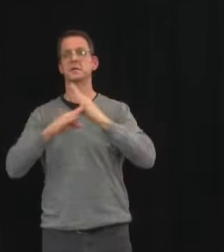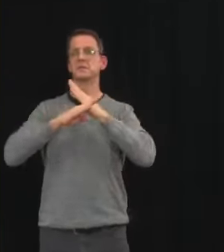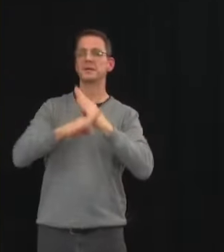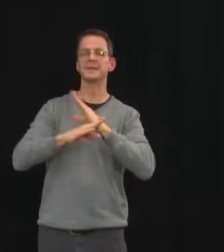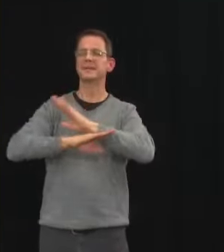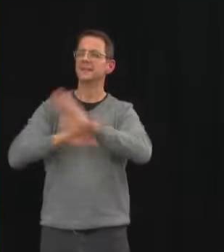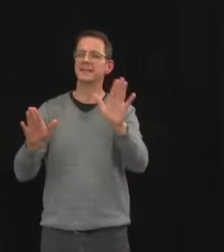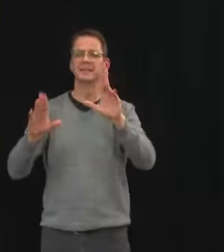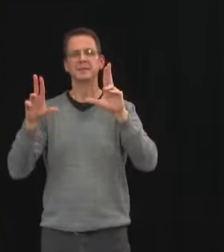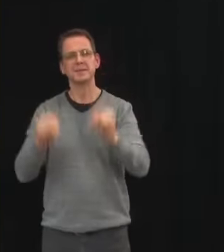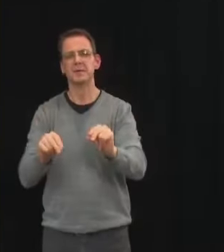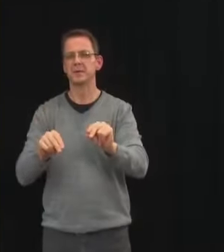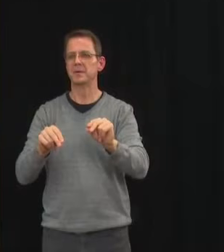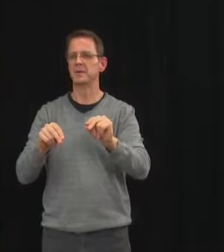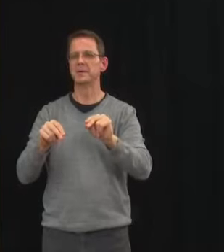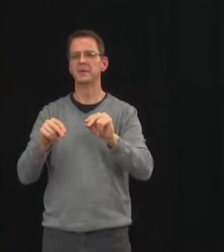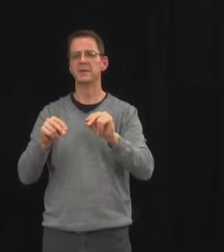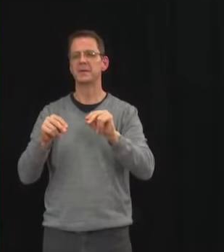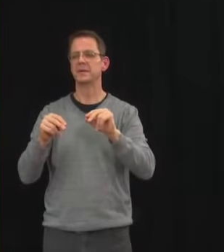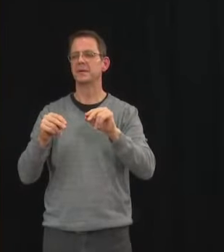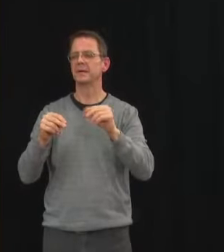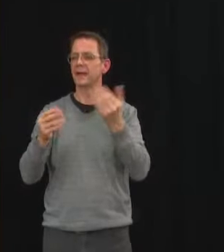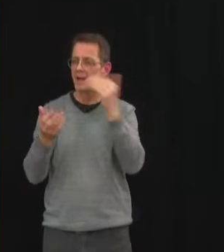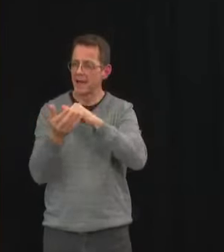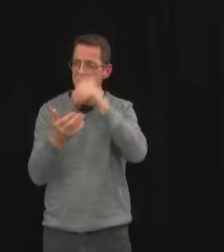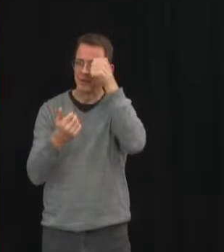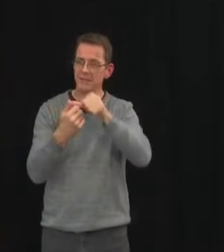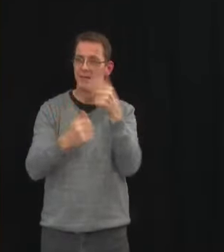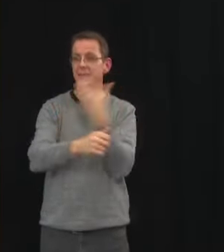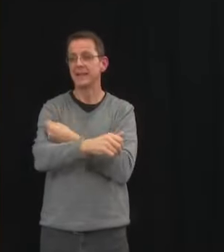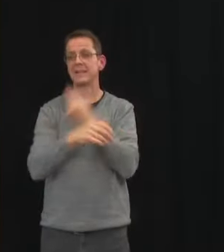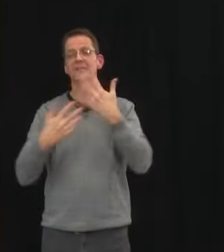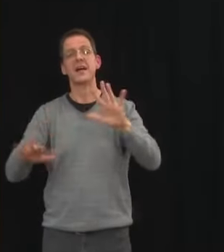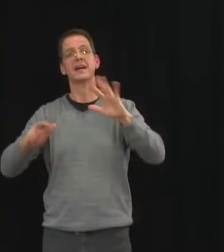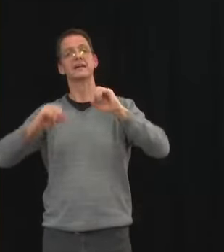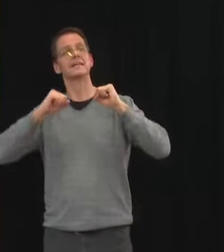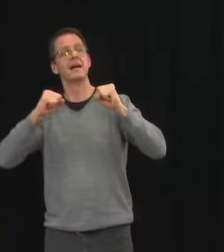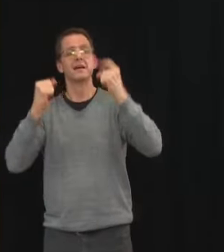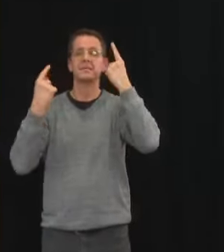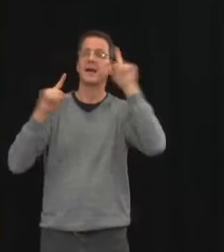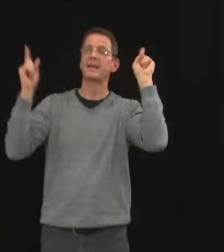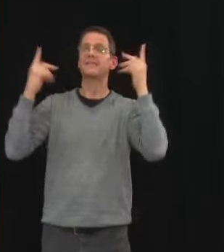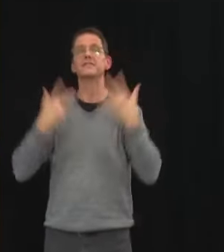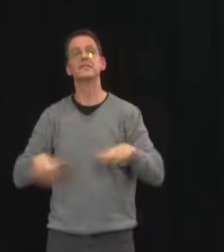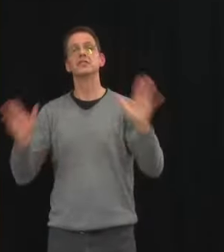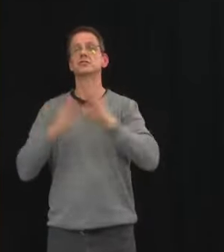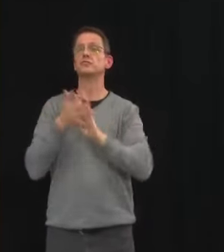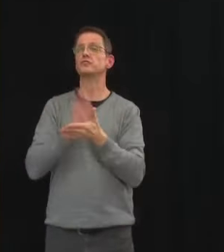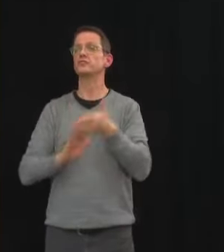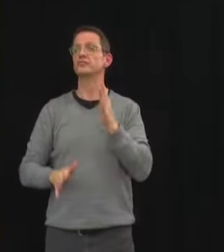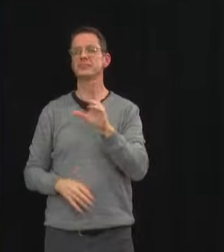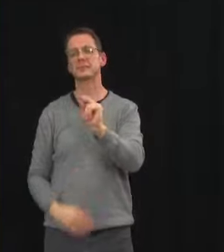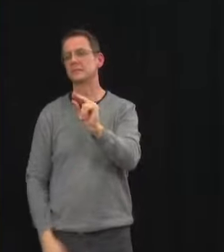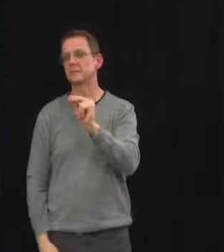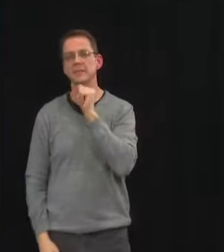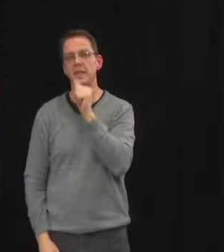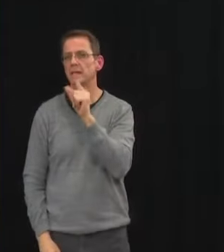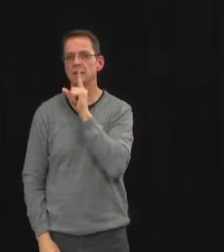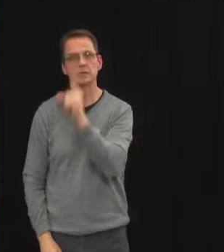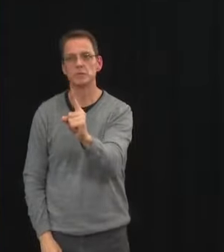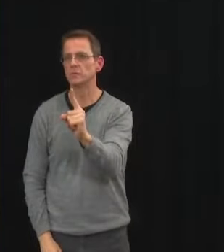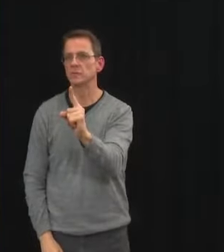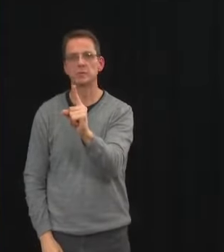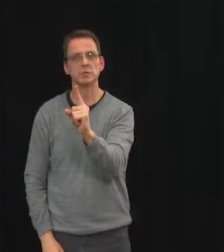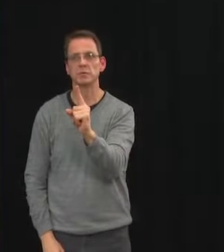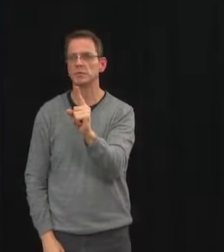protect somebody from a severe outcome like death or hospitalization it can prevent infection and